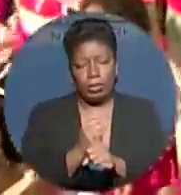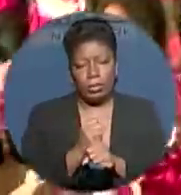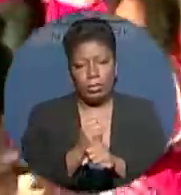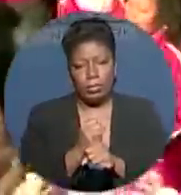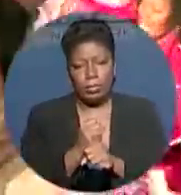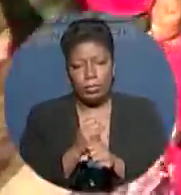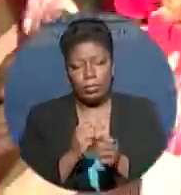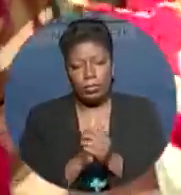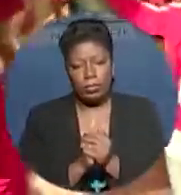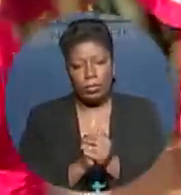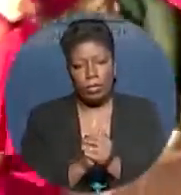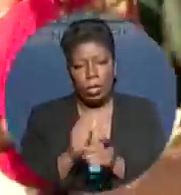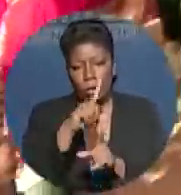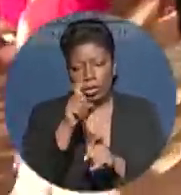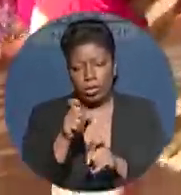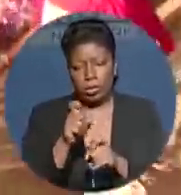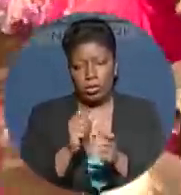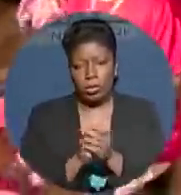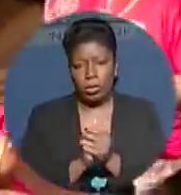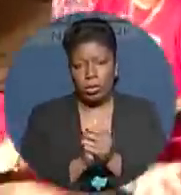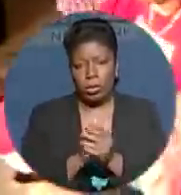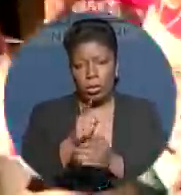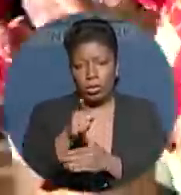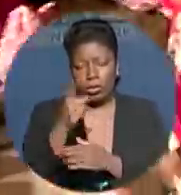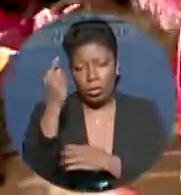Do you think the party's in trouble in winning the next election?